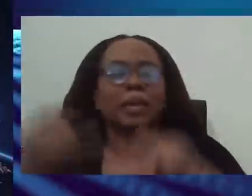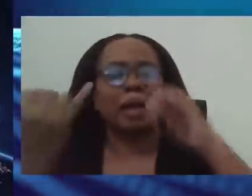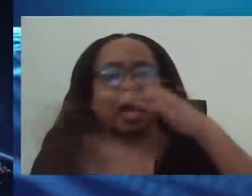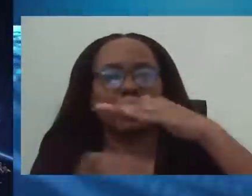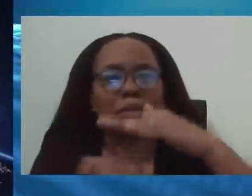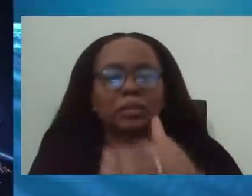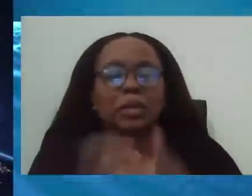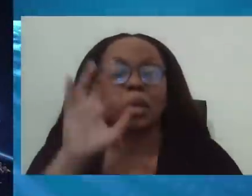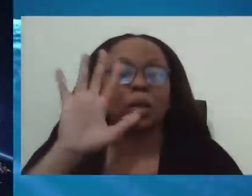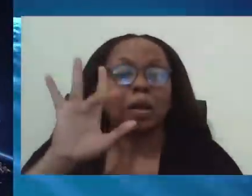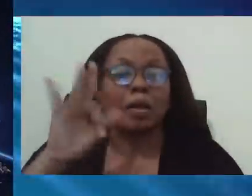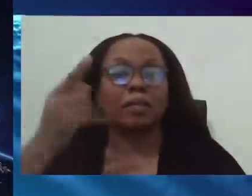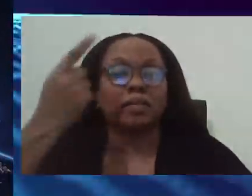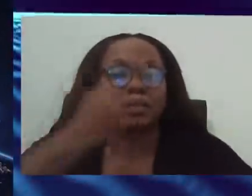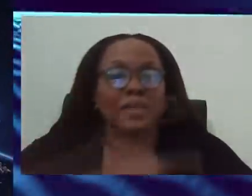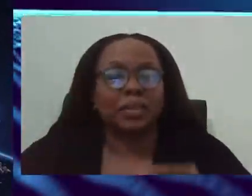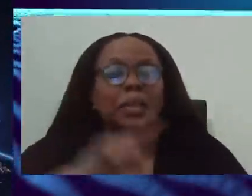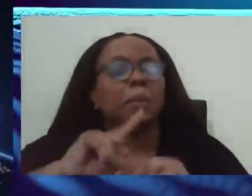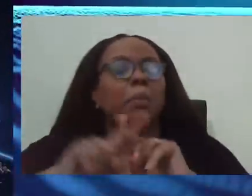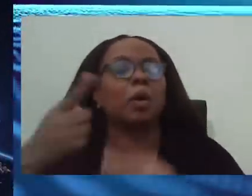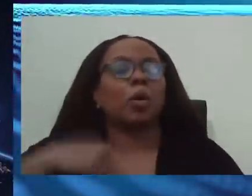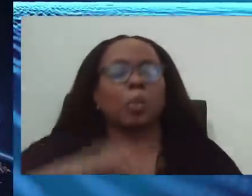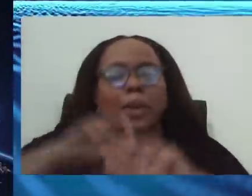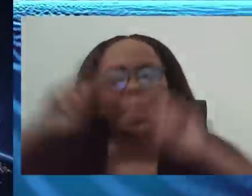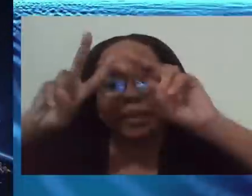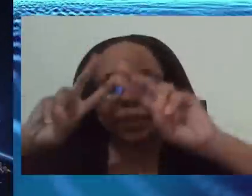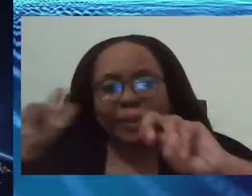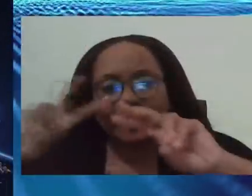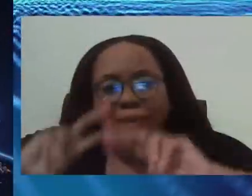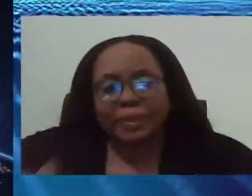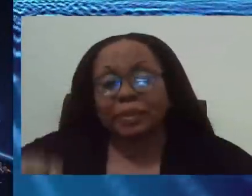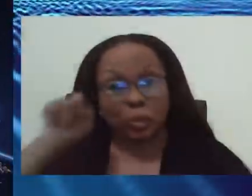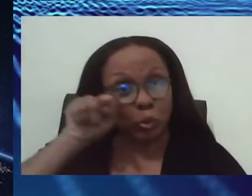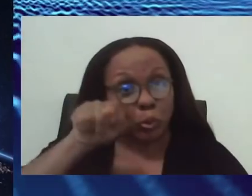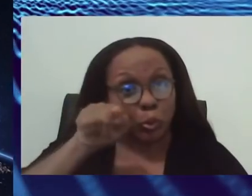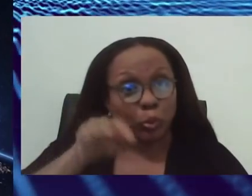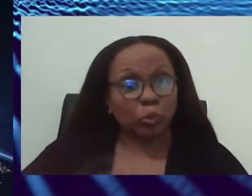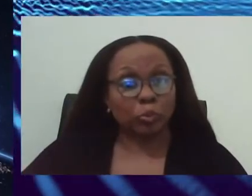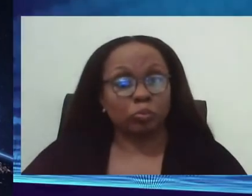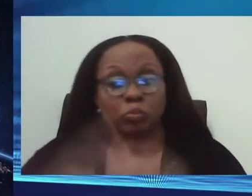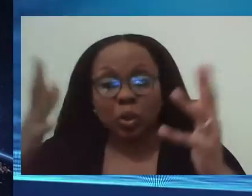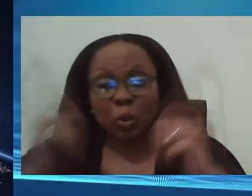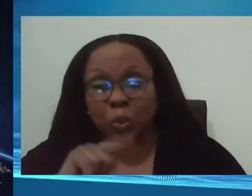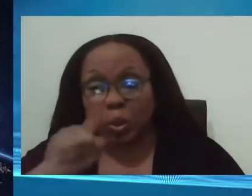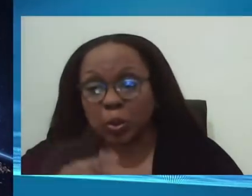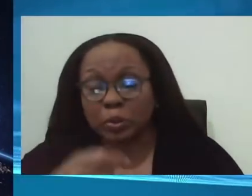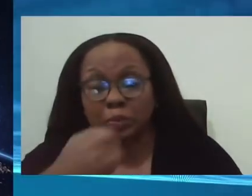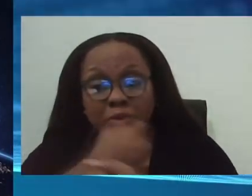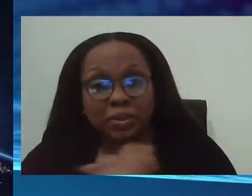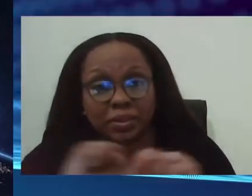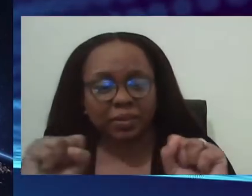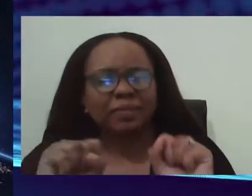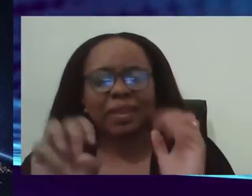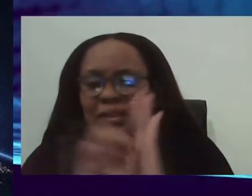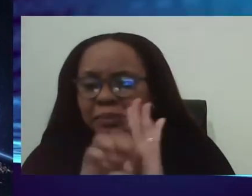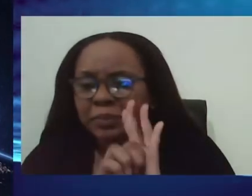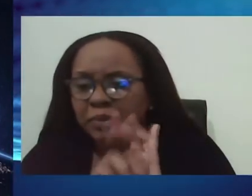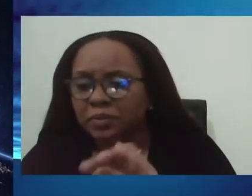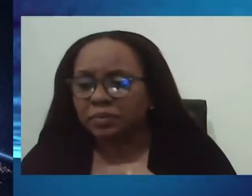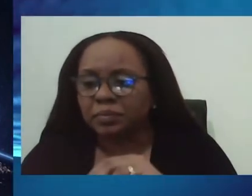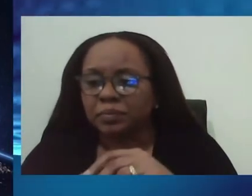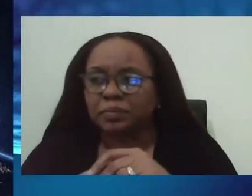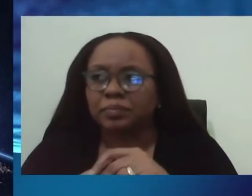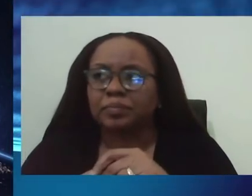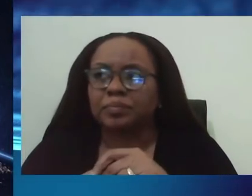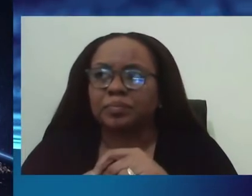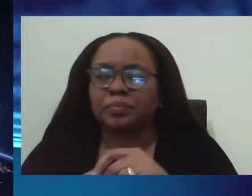on a clinical assessment. So we want to ensure that you stay safe because a person, let me give you an example. A person